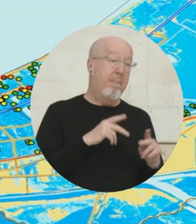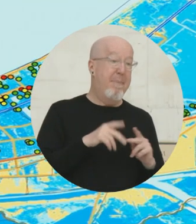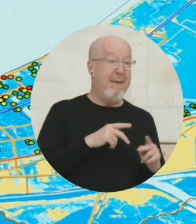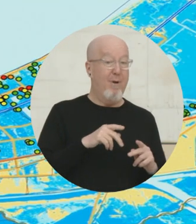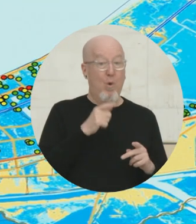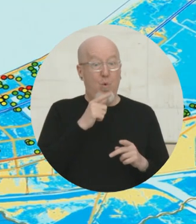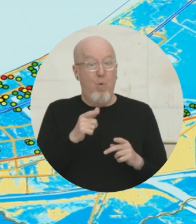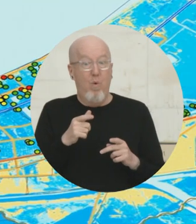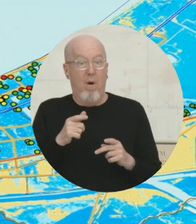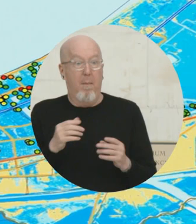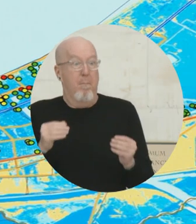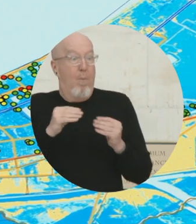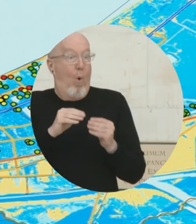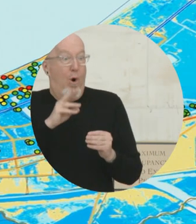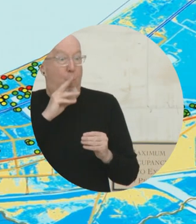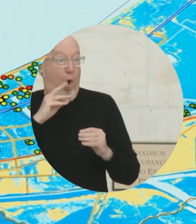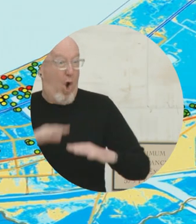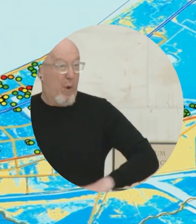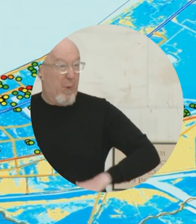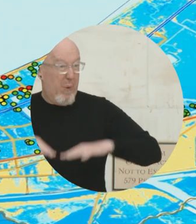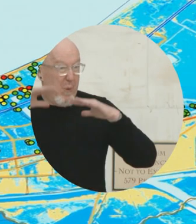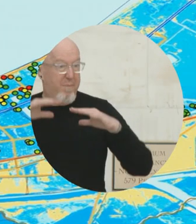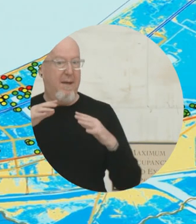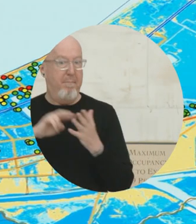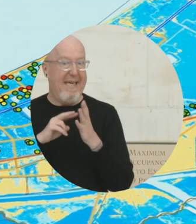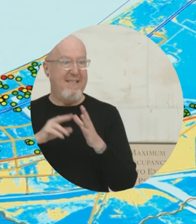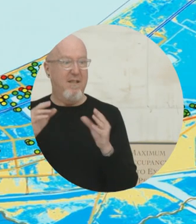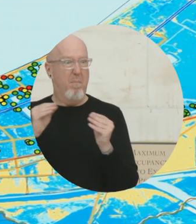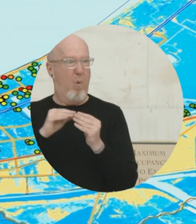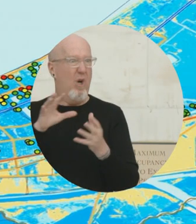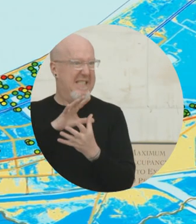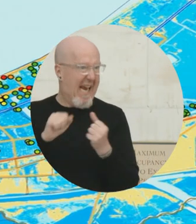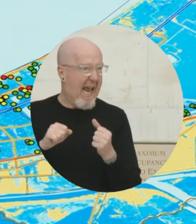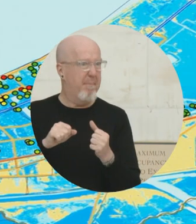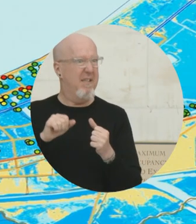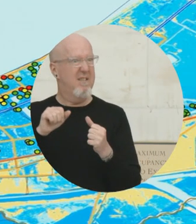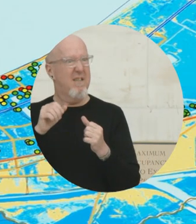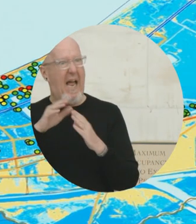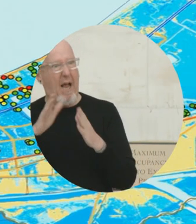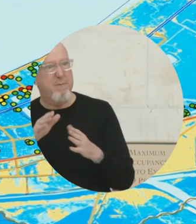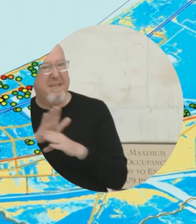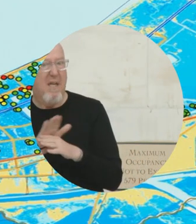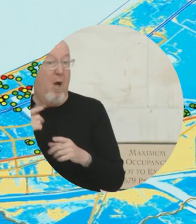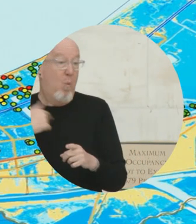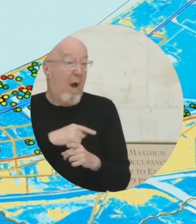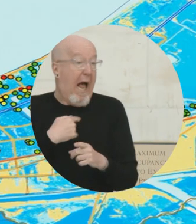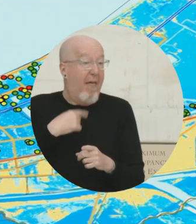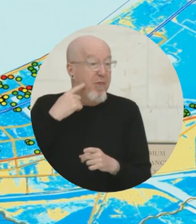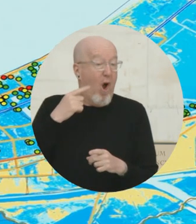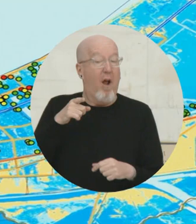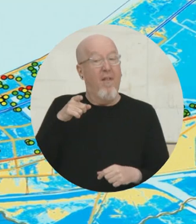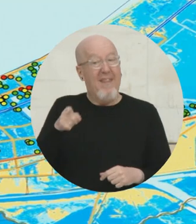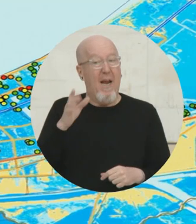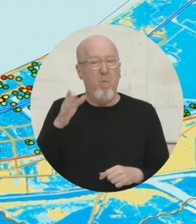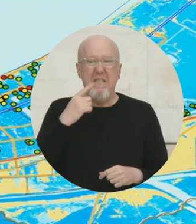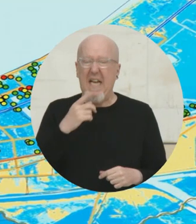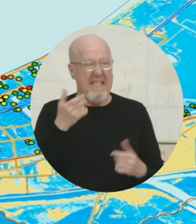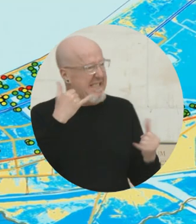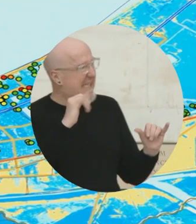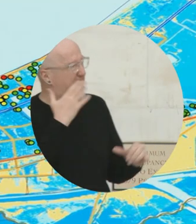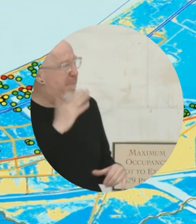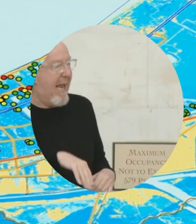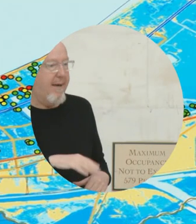water in their homes, with more damage to their businesses, would tell us things are going very badly. That wasn't the case at all.